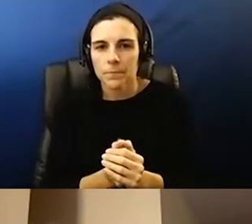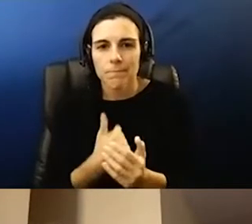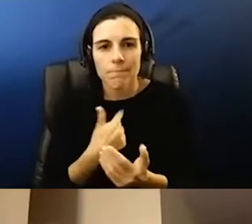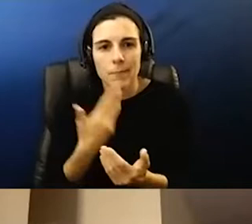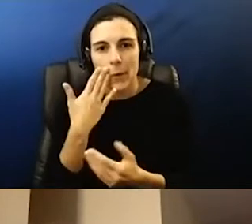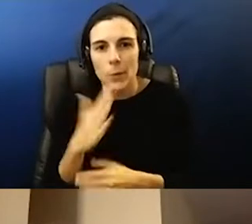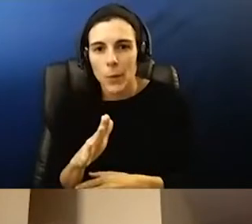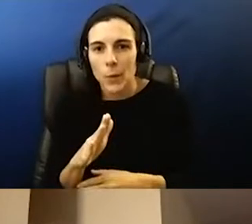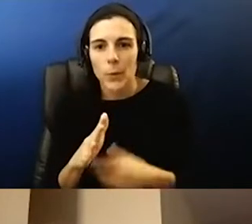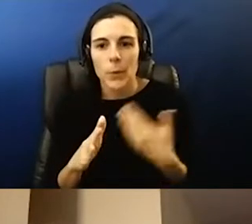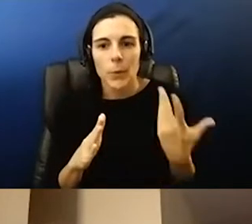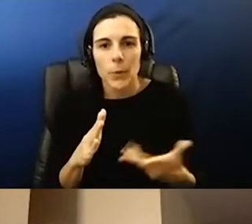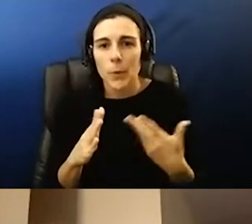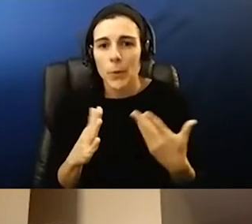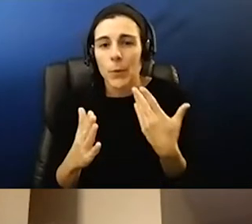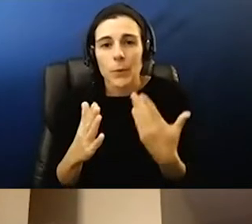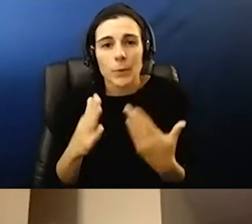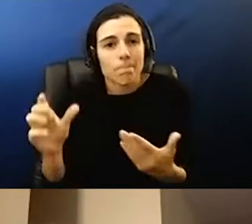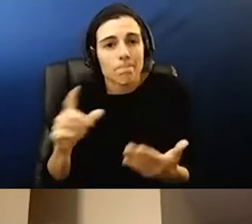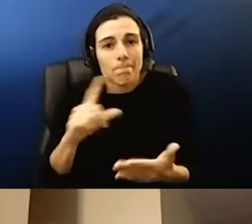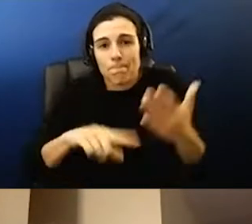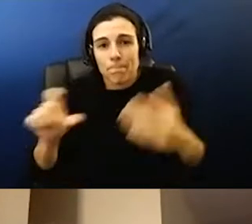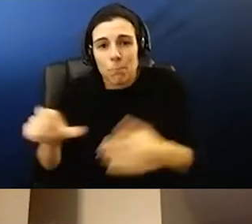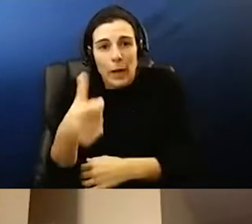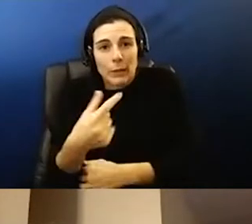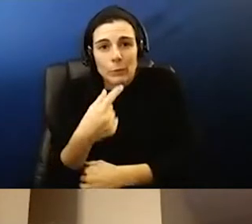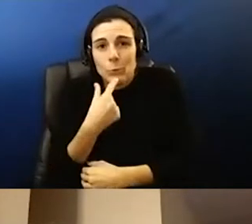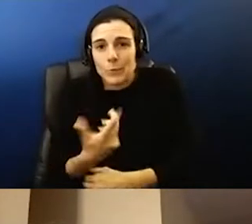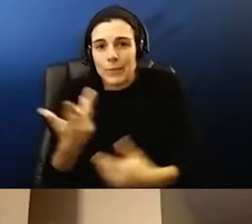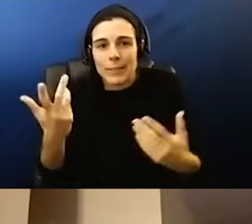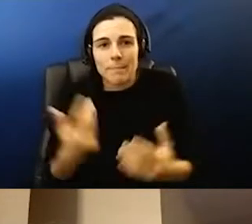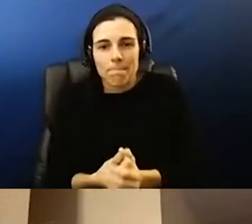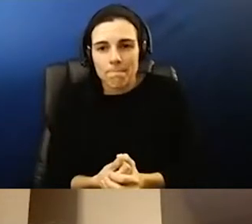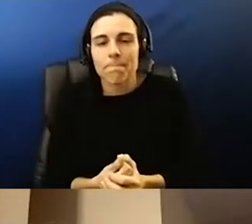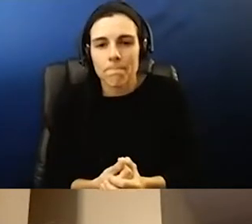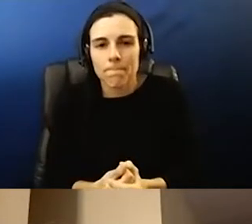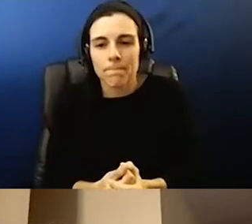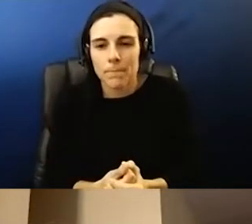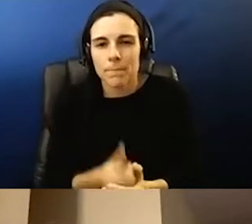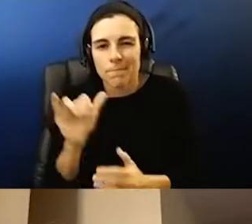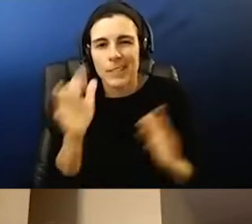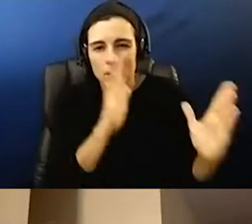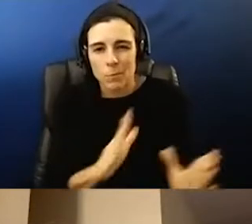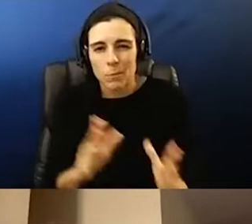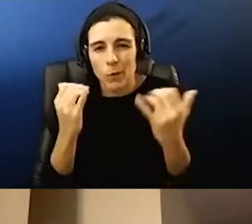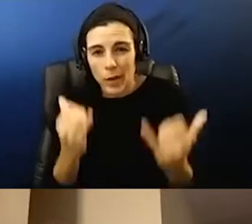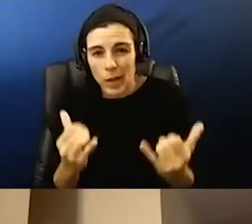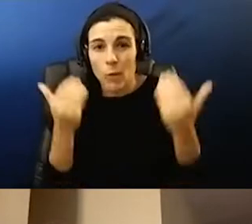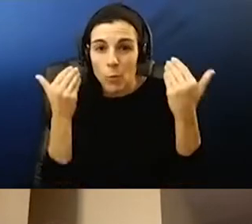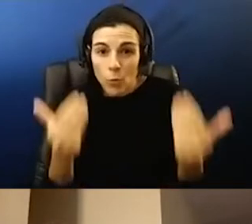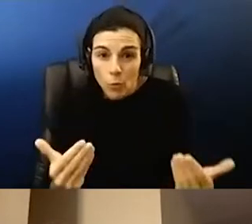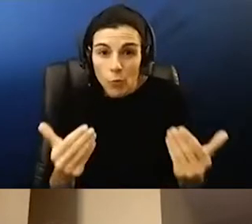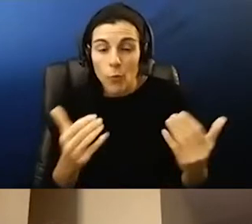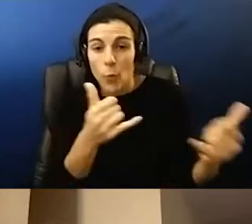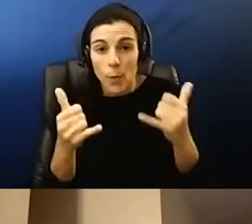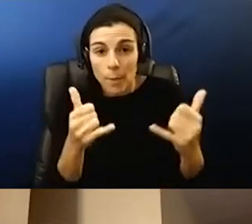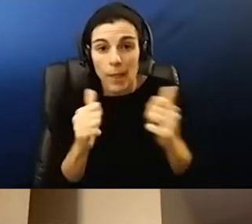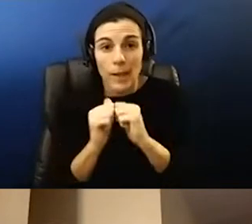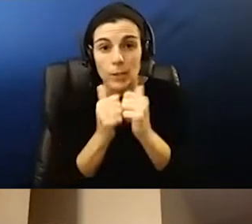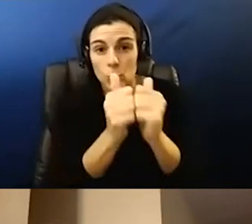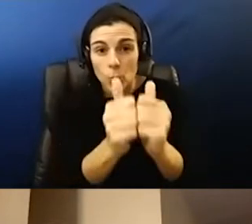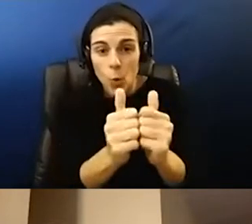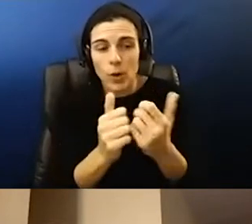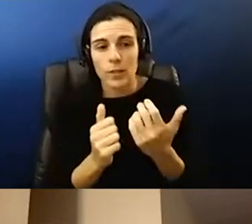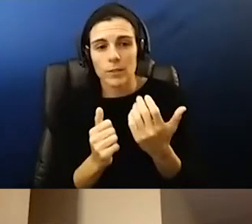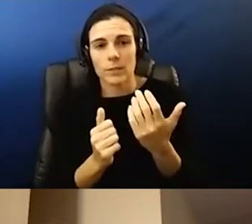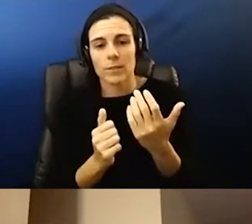what else to say other than that, but that's kind of where we are right now. We're moving forward playing sports and checking our kids.